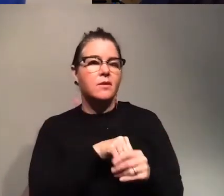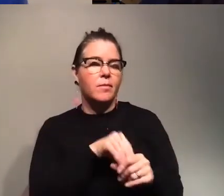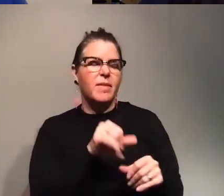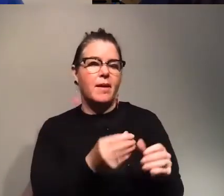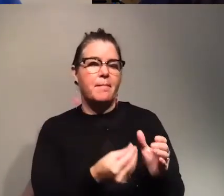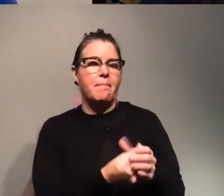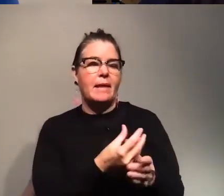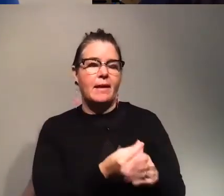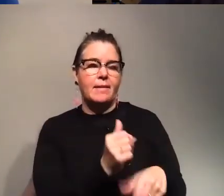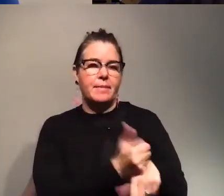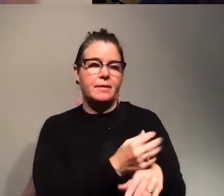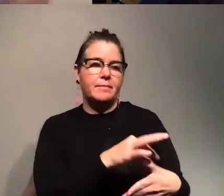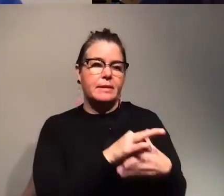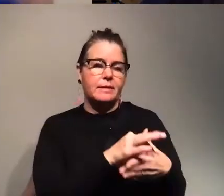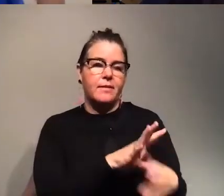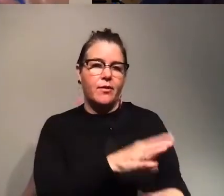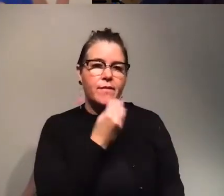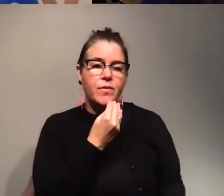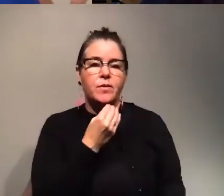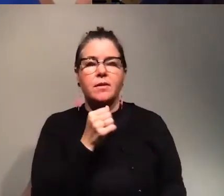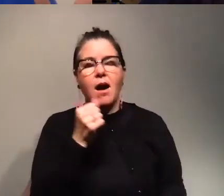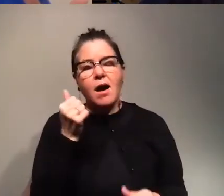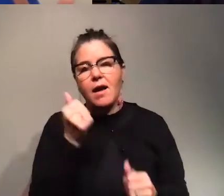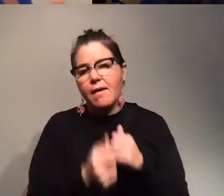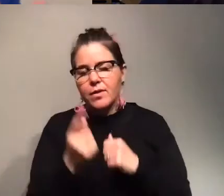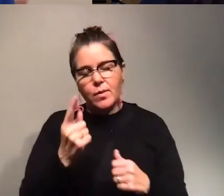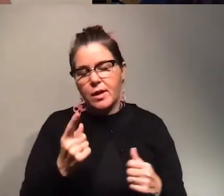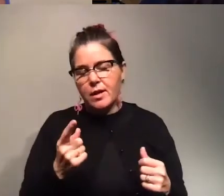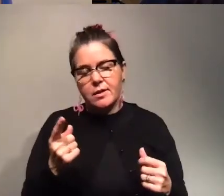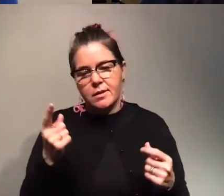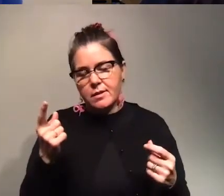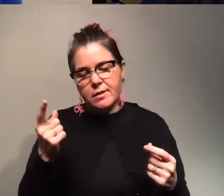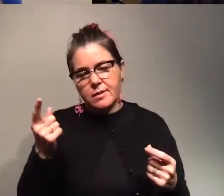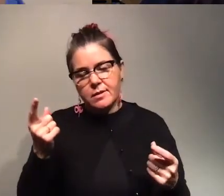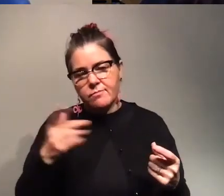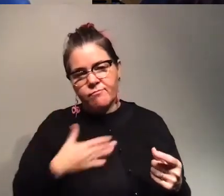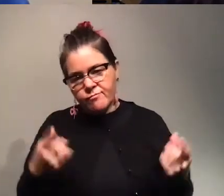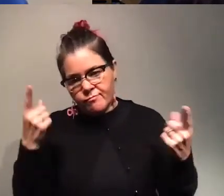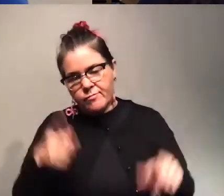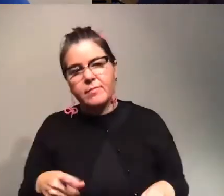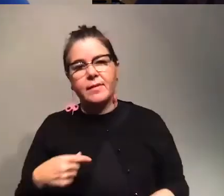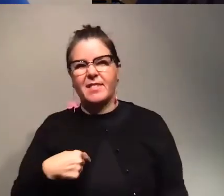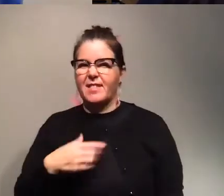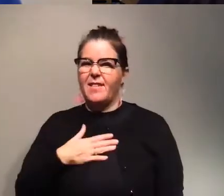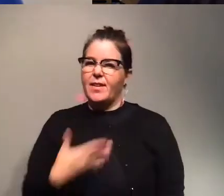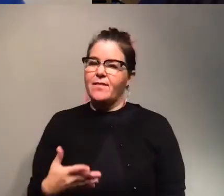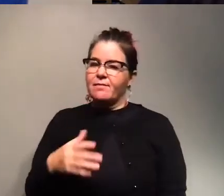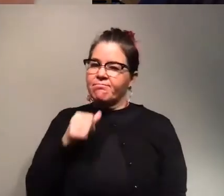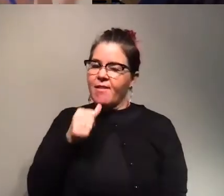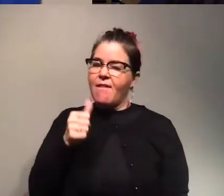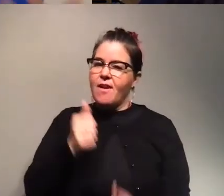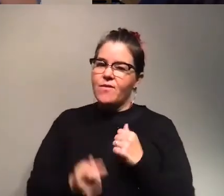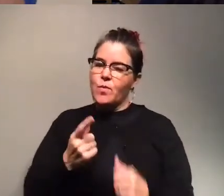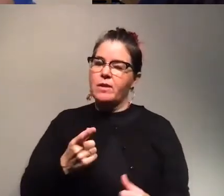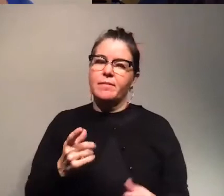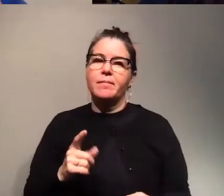food in their meals so yeah it's not for everyone uh i have to i have to confess but it is it is